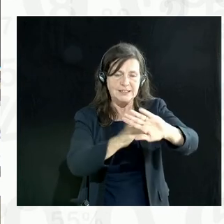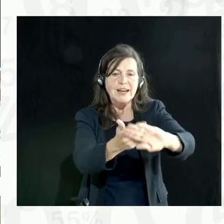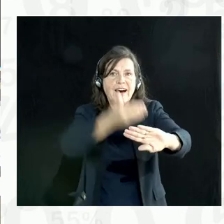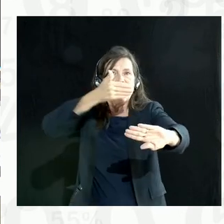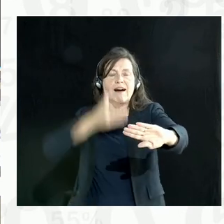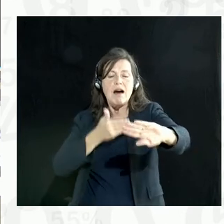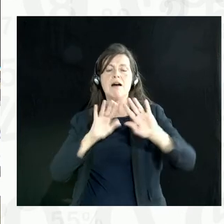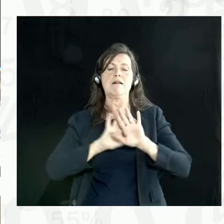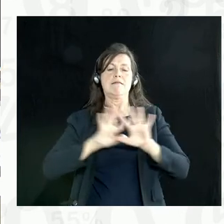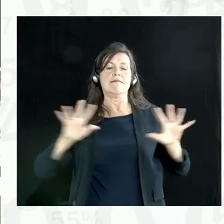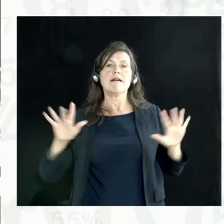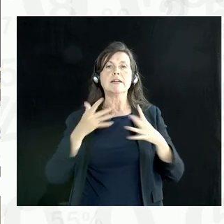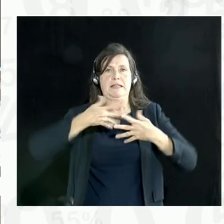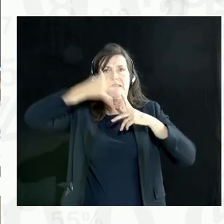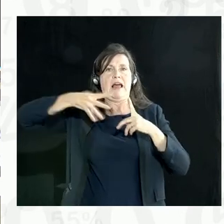modern thought.